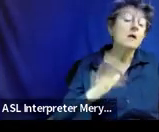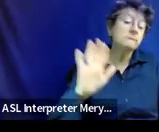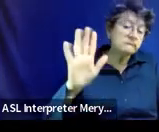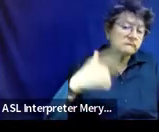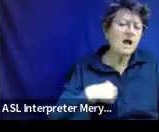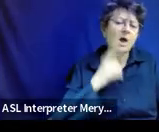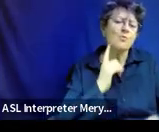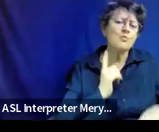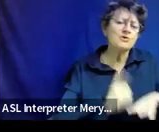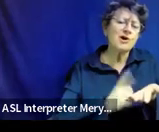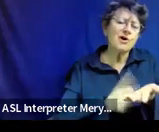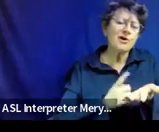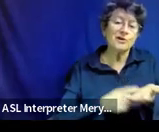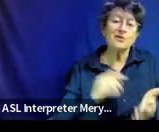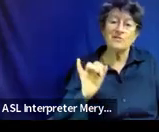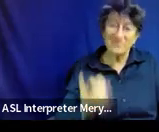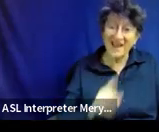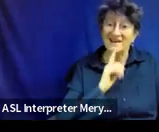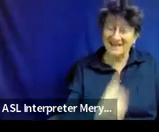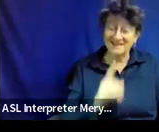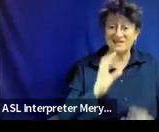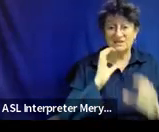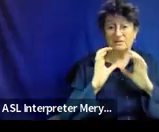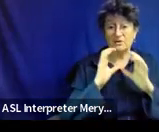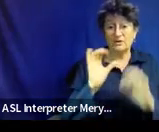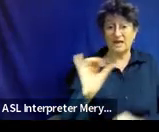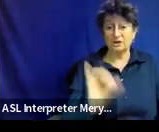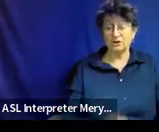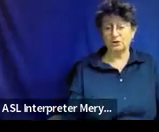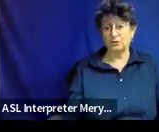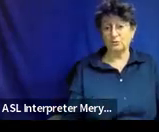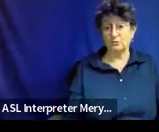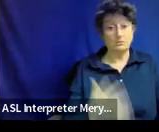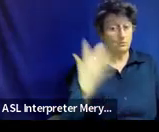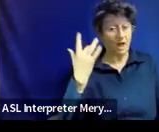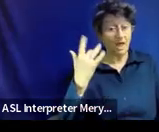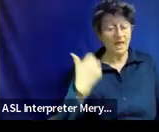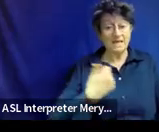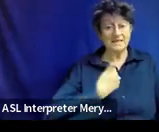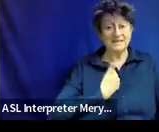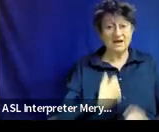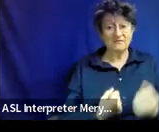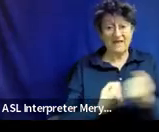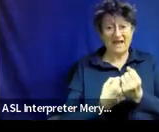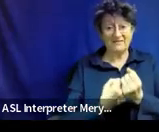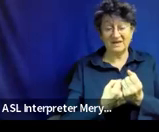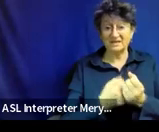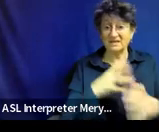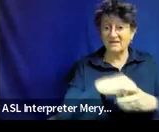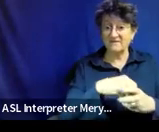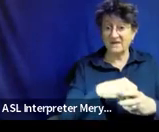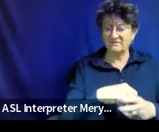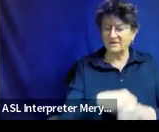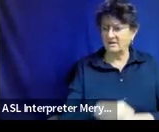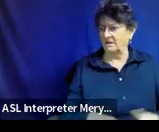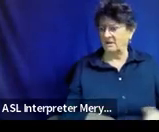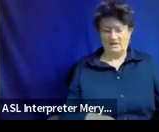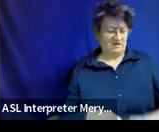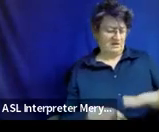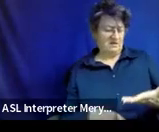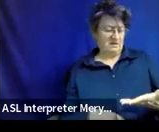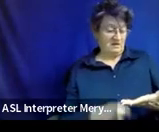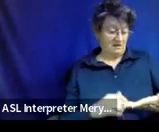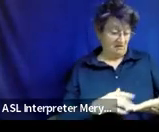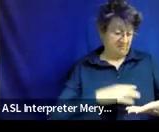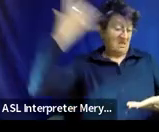Lena, that that is also communication because there's self-advocacy involved, right? This is too hard. Can you help me? Something, you